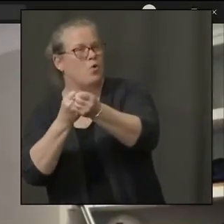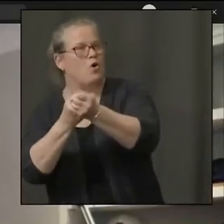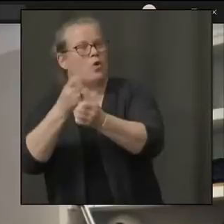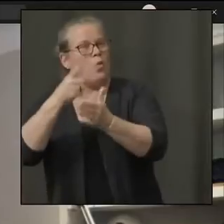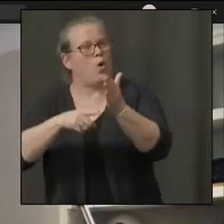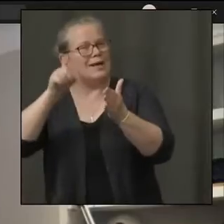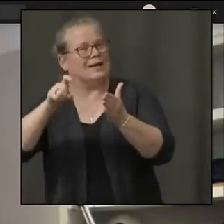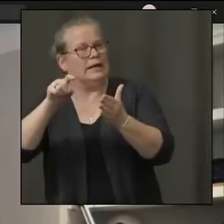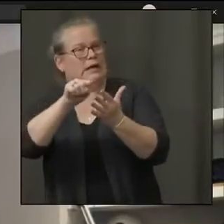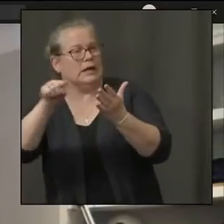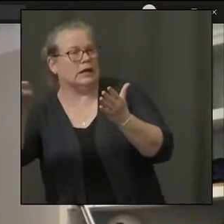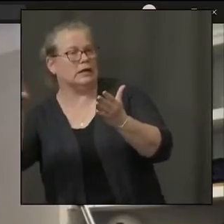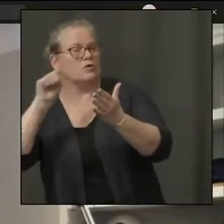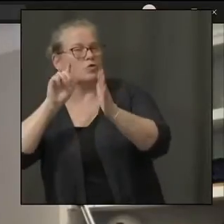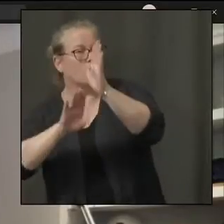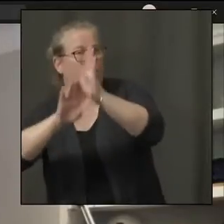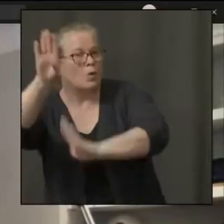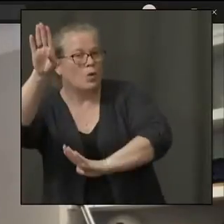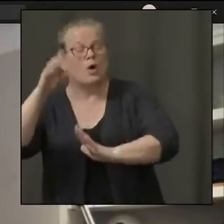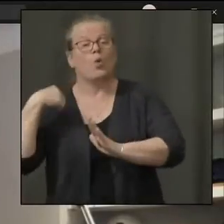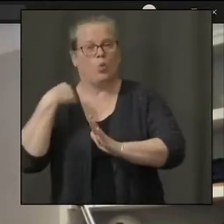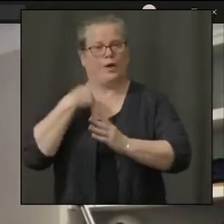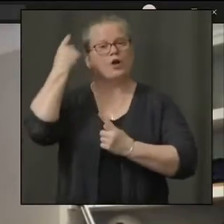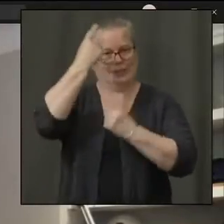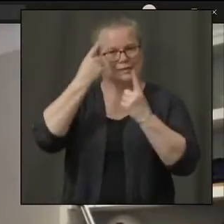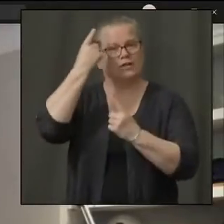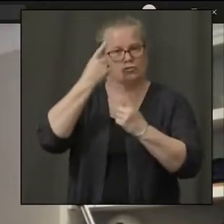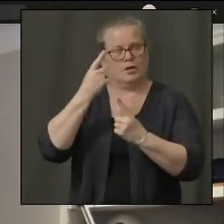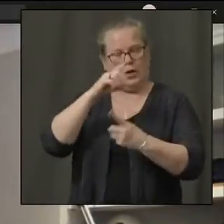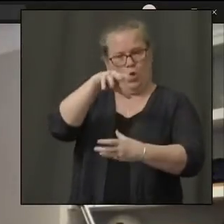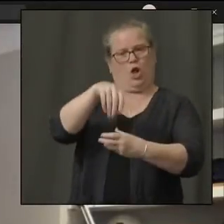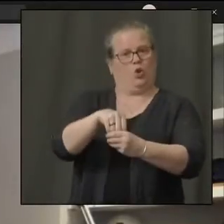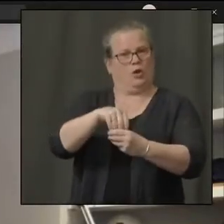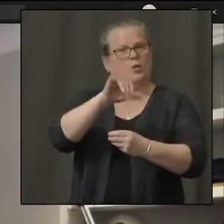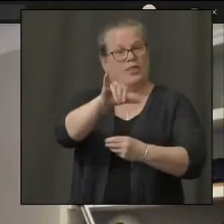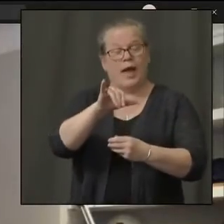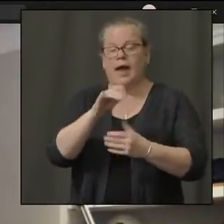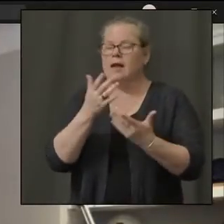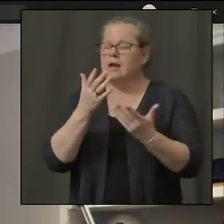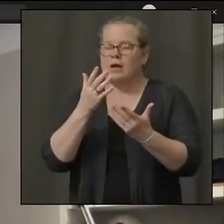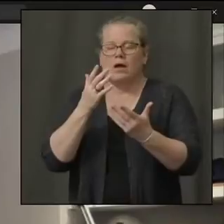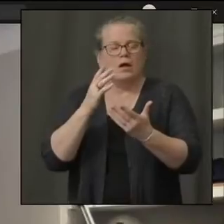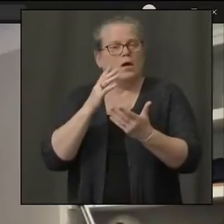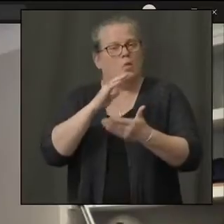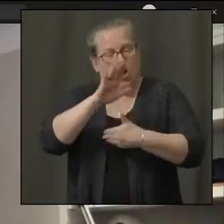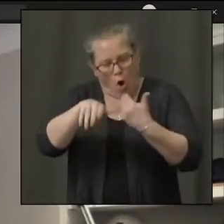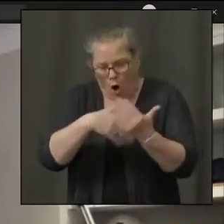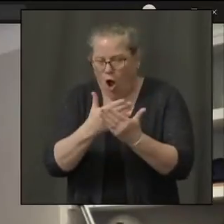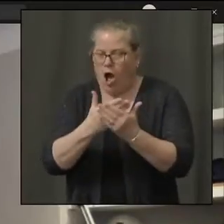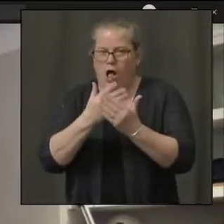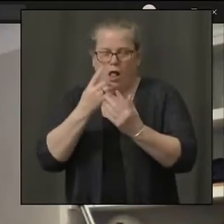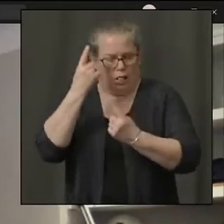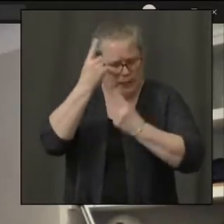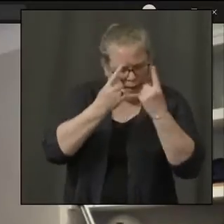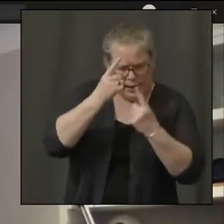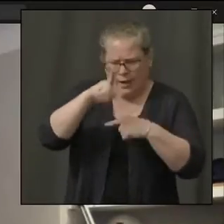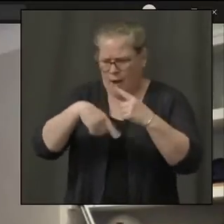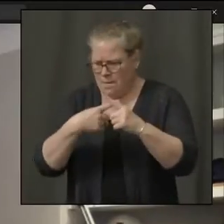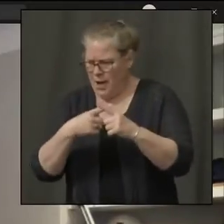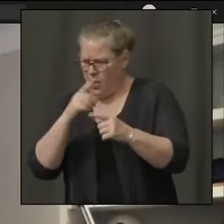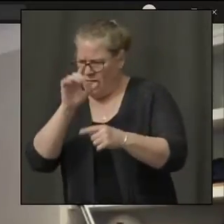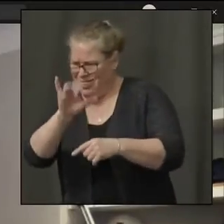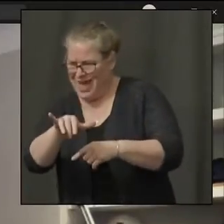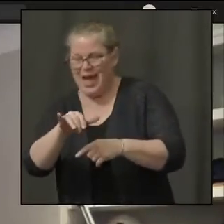think every part of the industry is trying to think about those kinds of matters and not